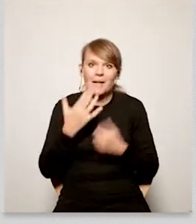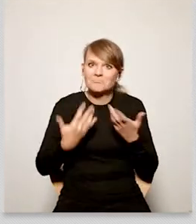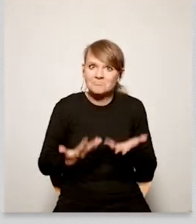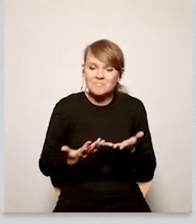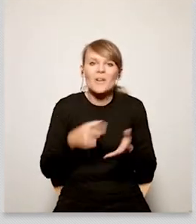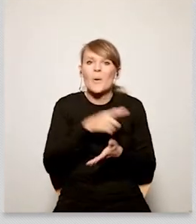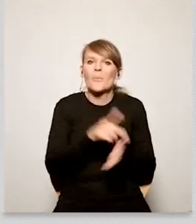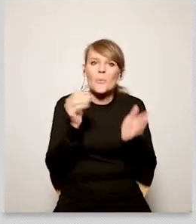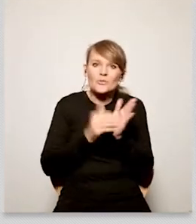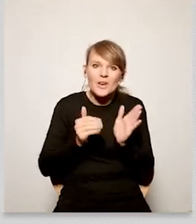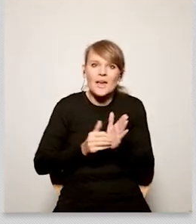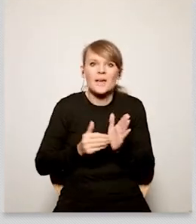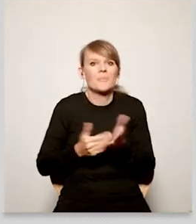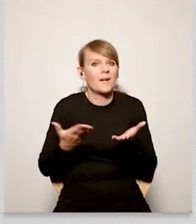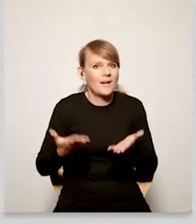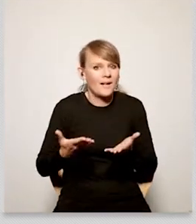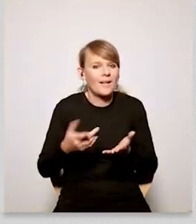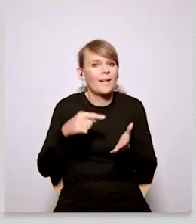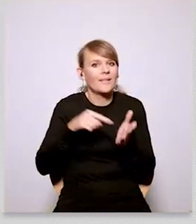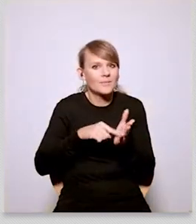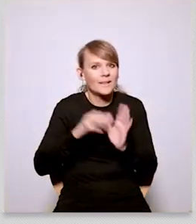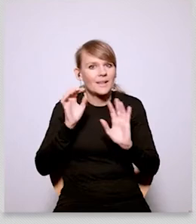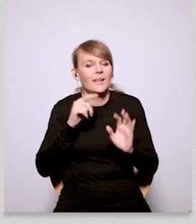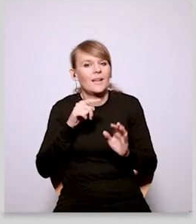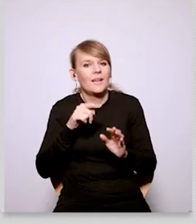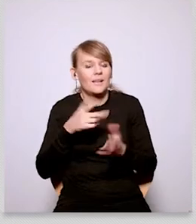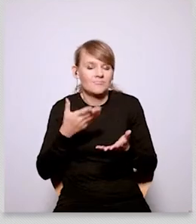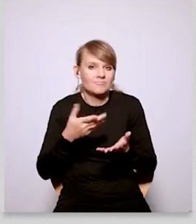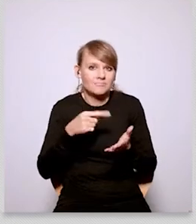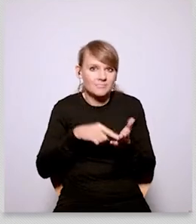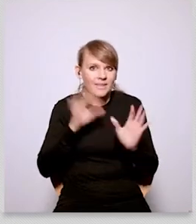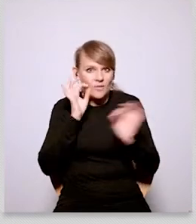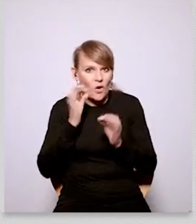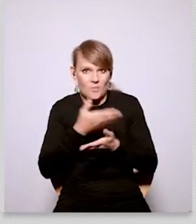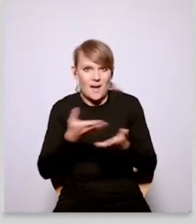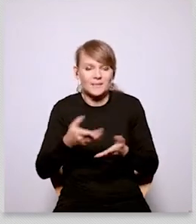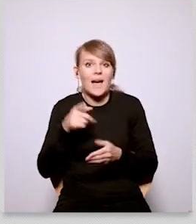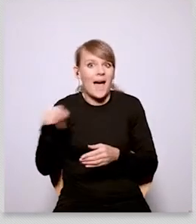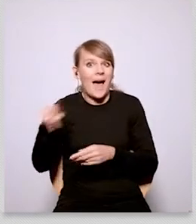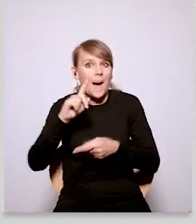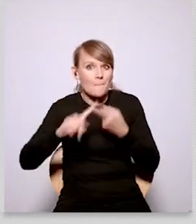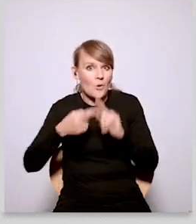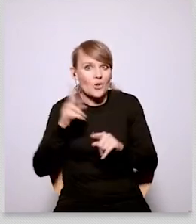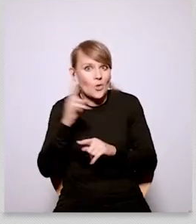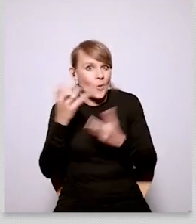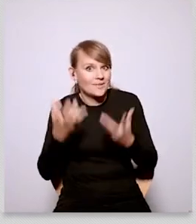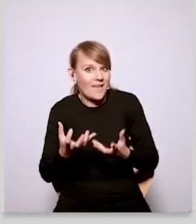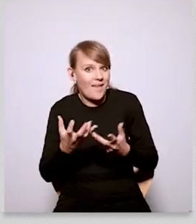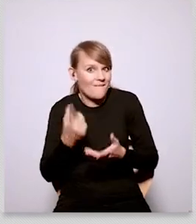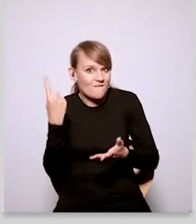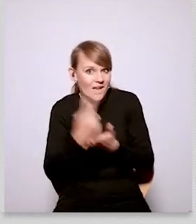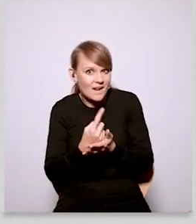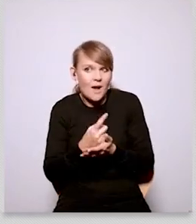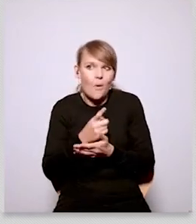they do not know much about the green transition and that lack of knowledge can be exploited by the populists